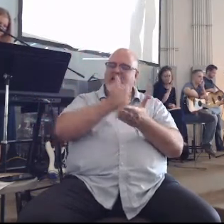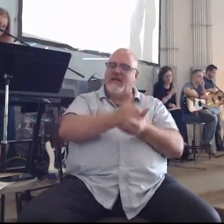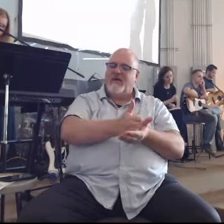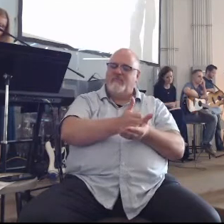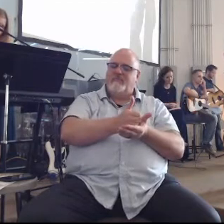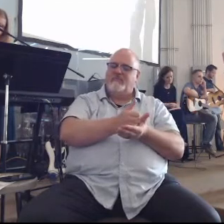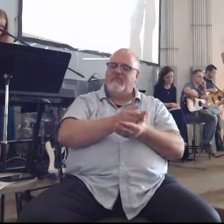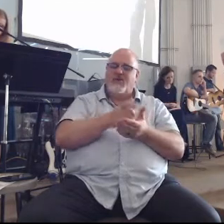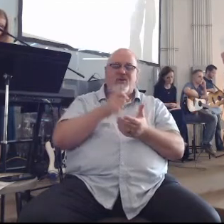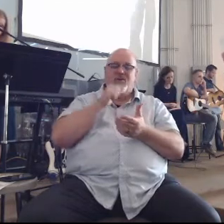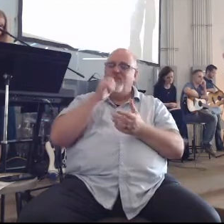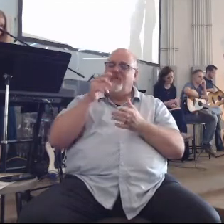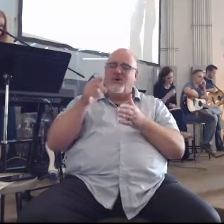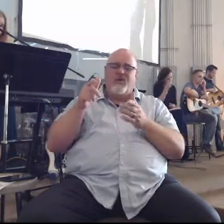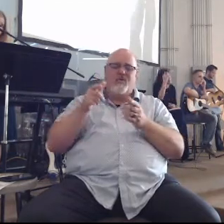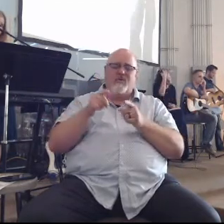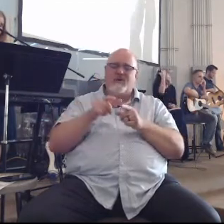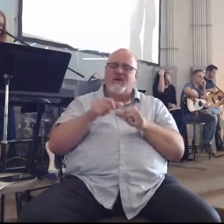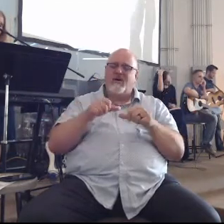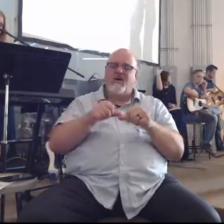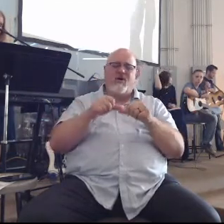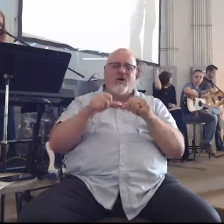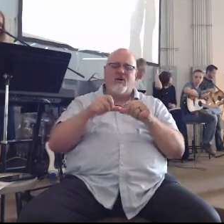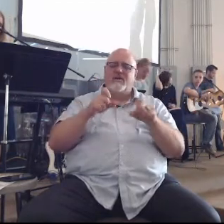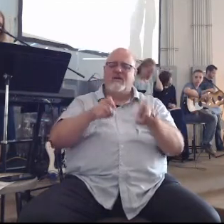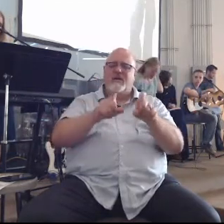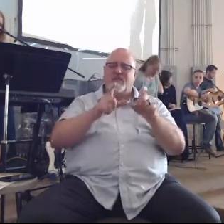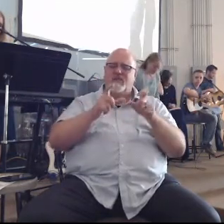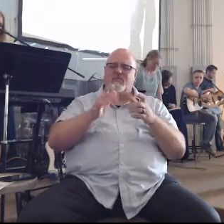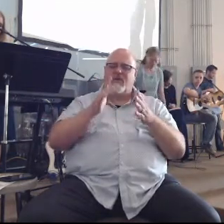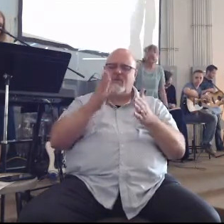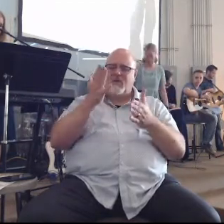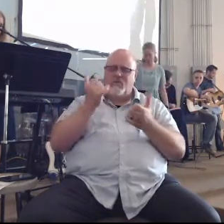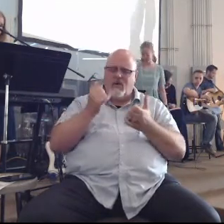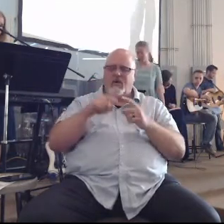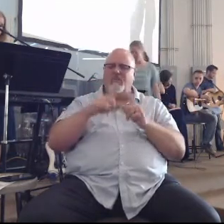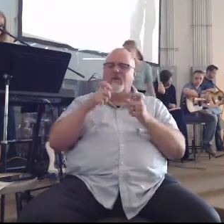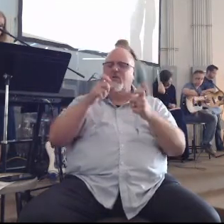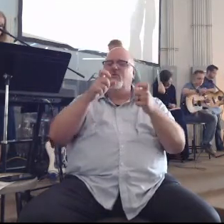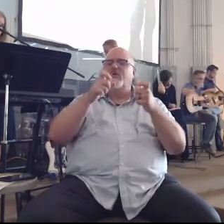you don't always give us what we want but you always give us what we need